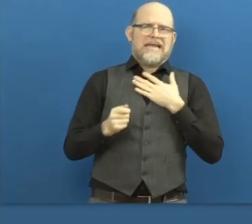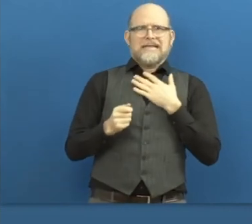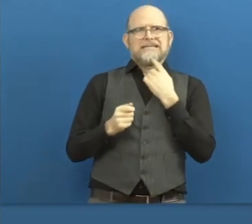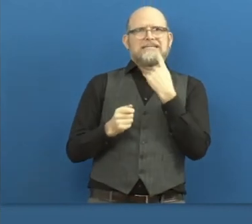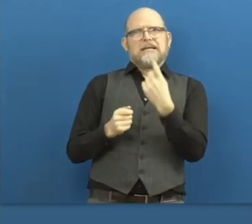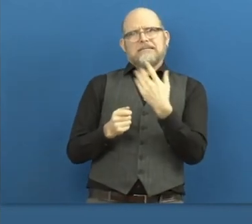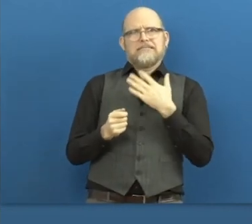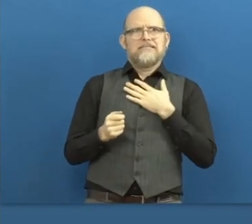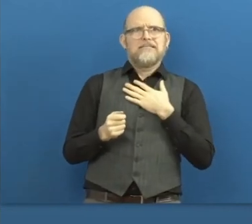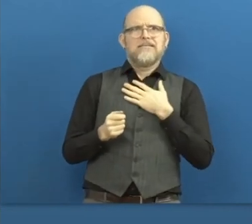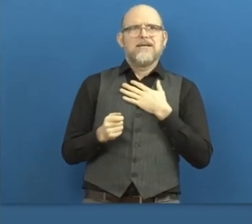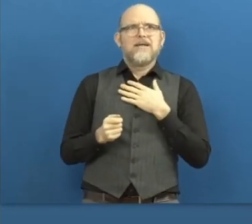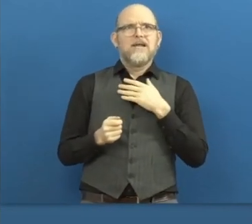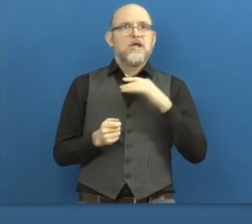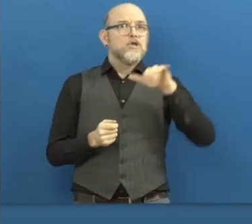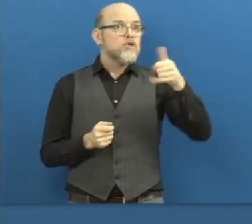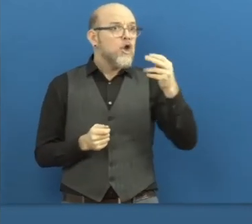Gabriel.